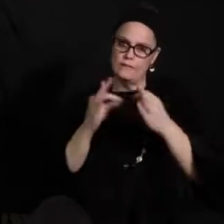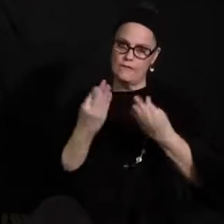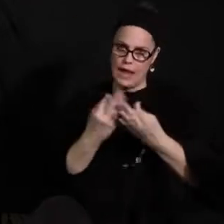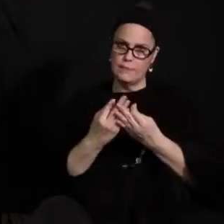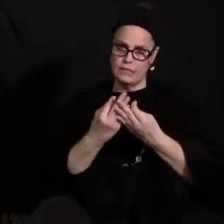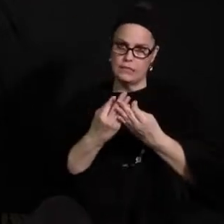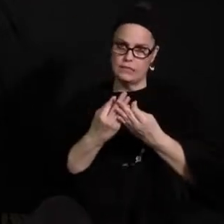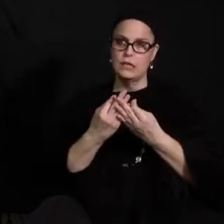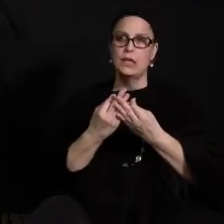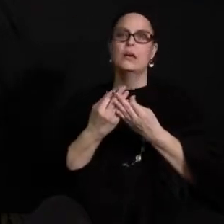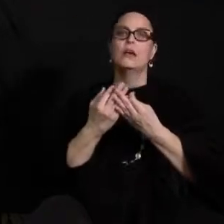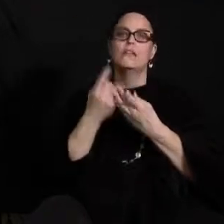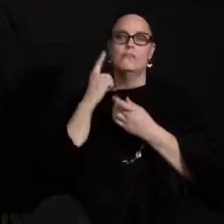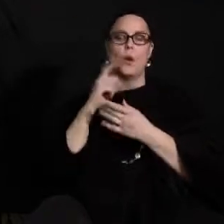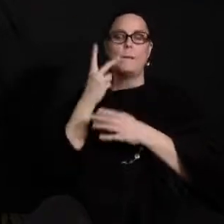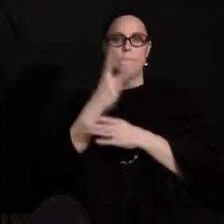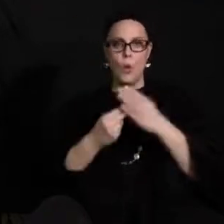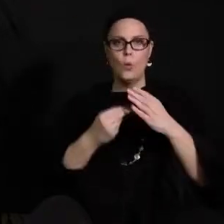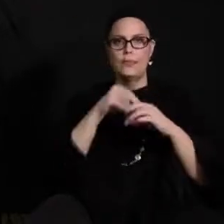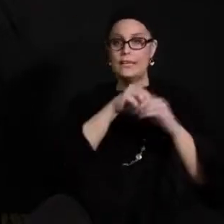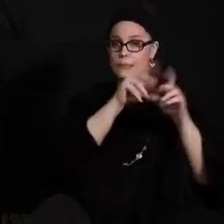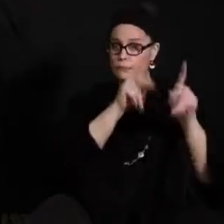both virtually as well as in person